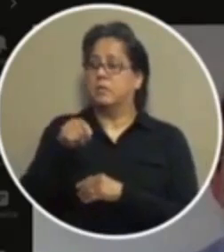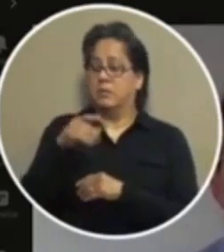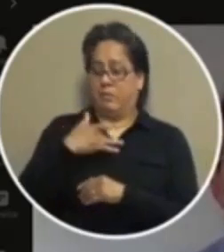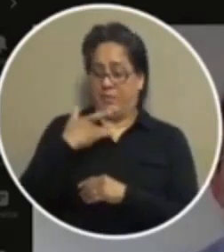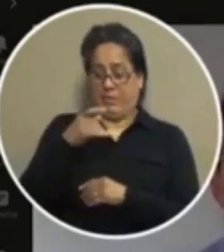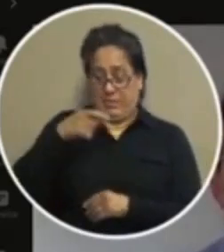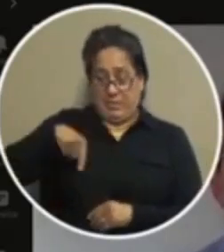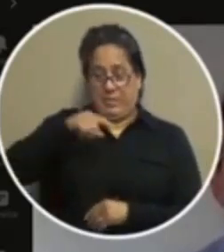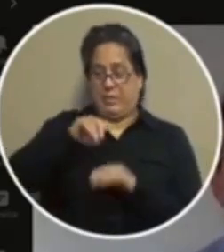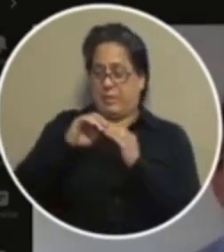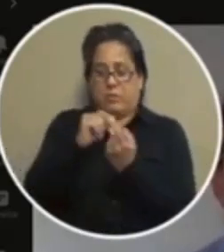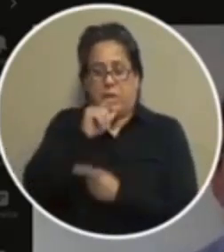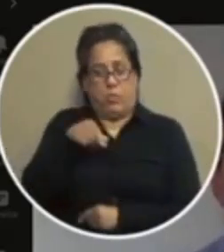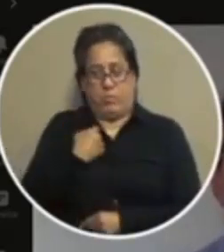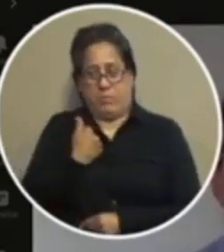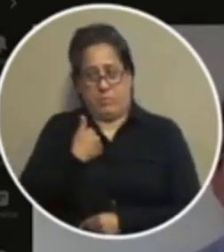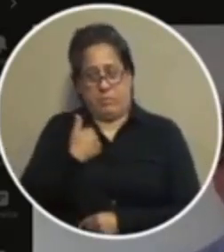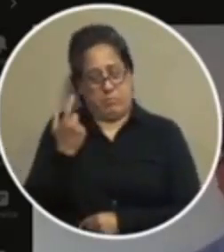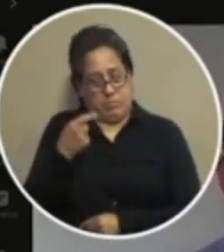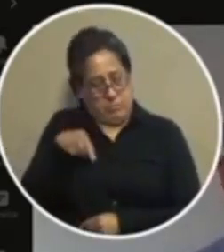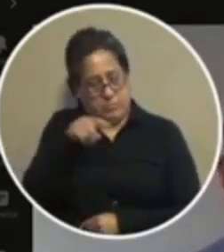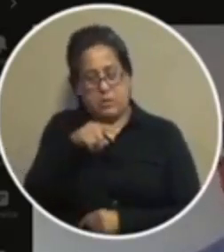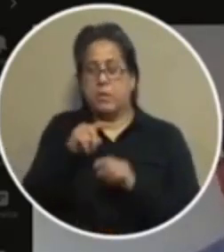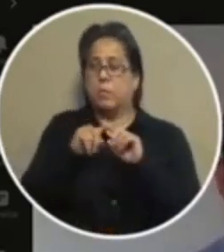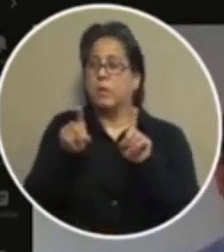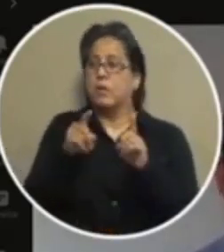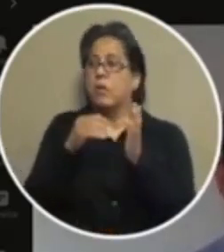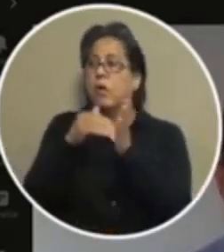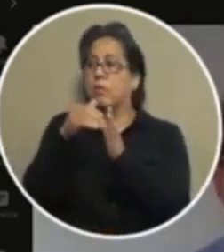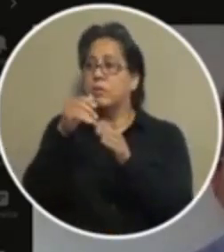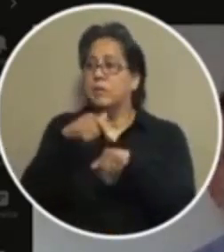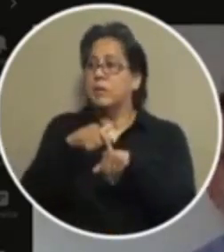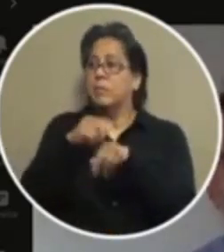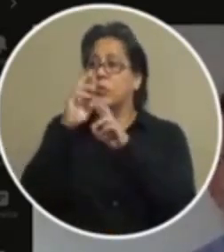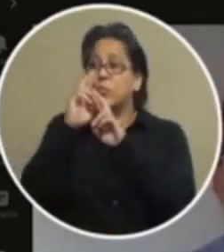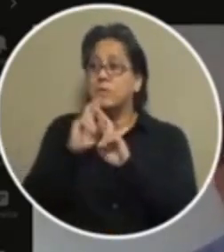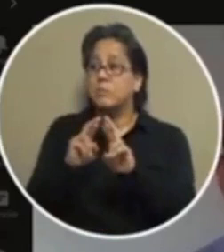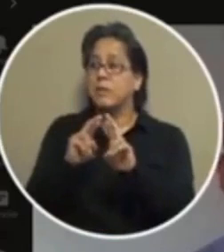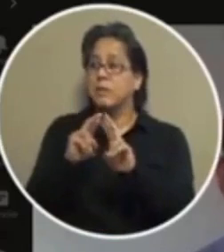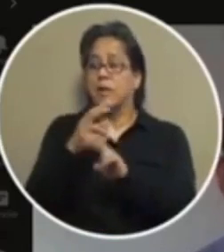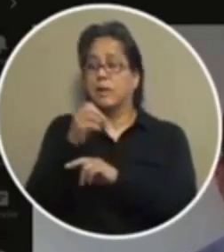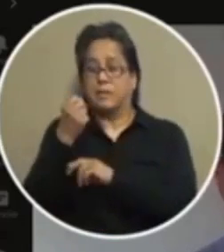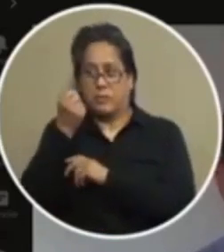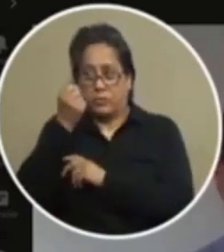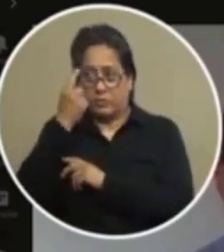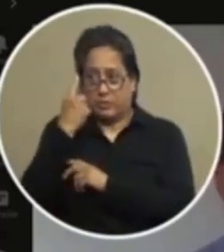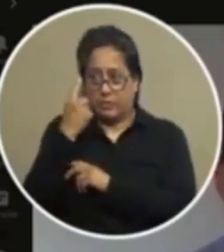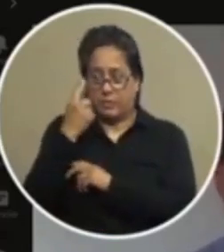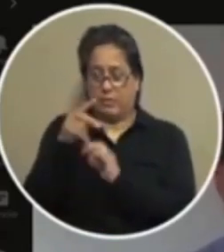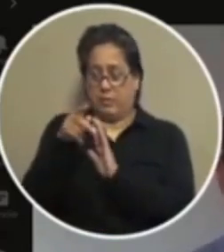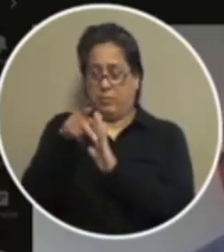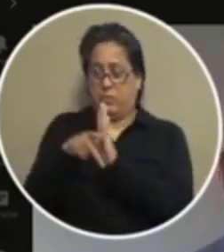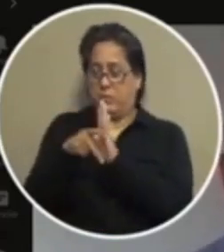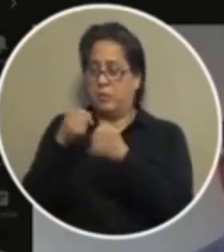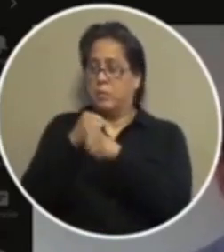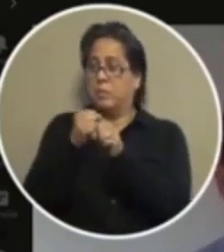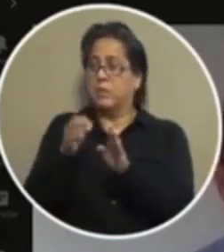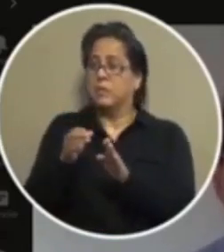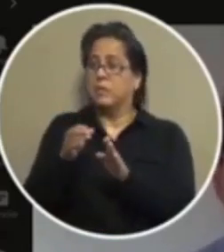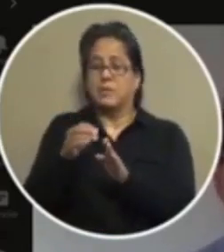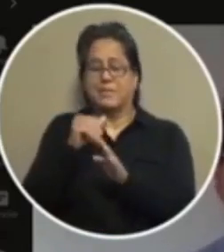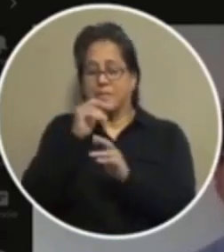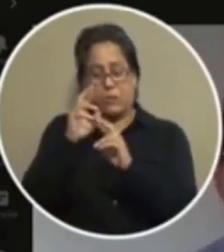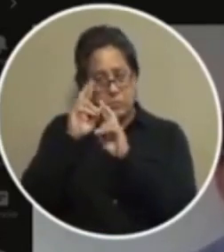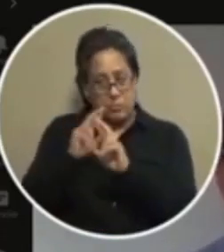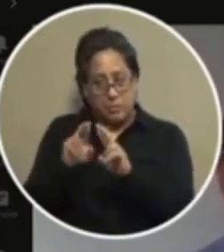this council and it's more than just me that oftentimes the respect and the understanding of us as policy makers creating direction is